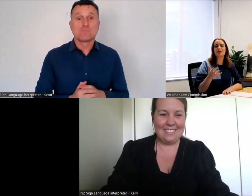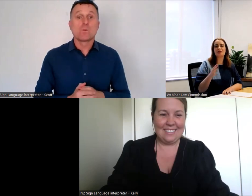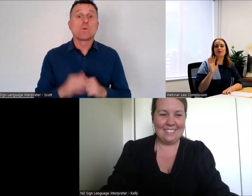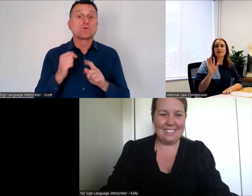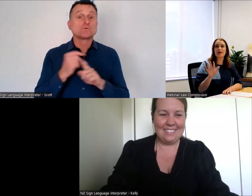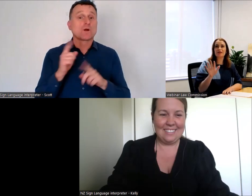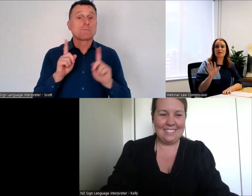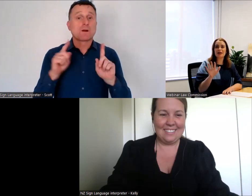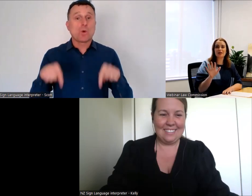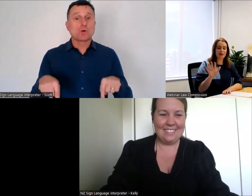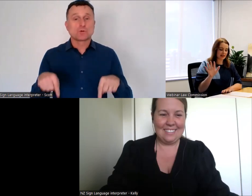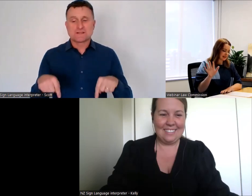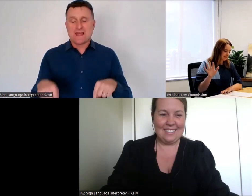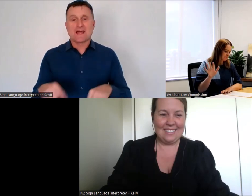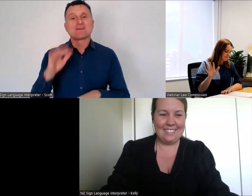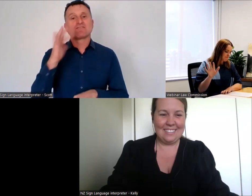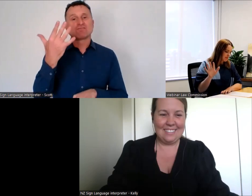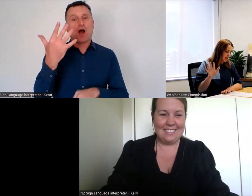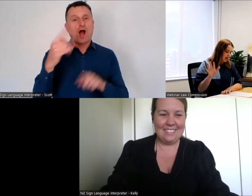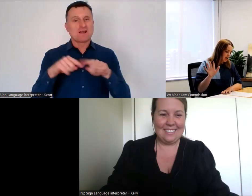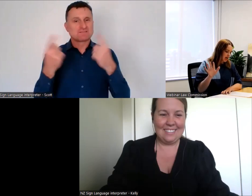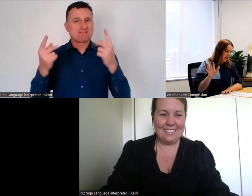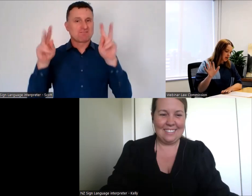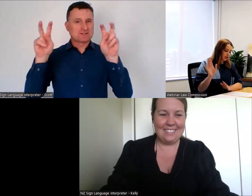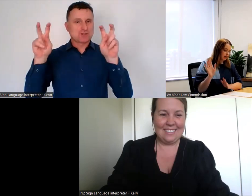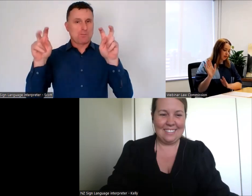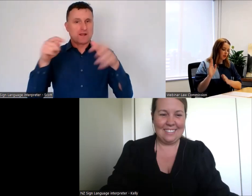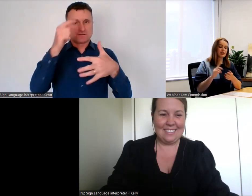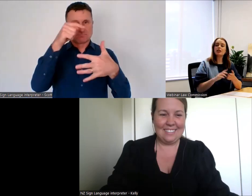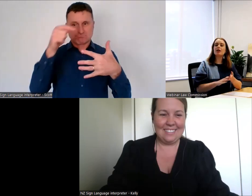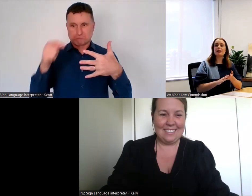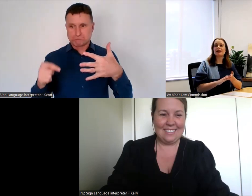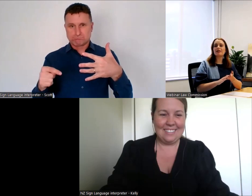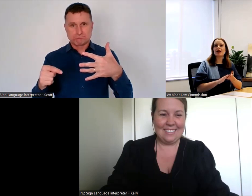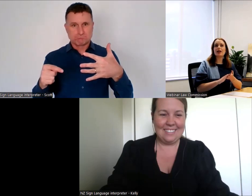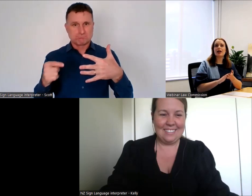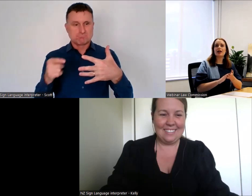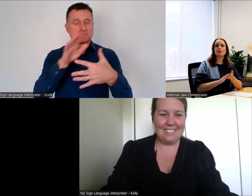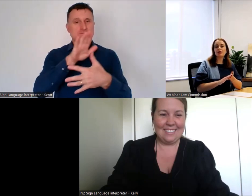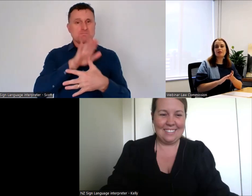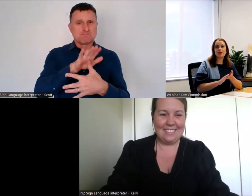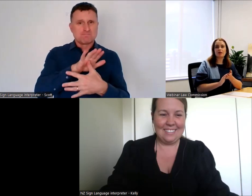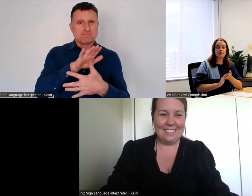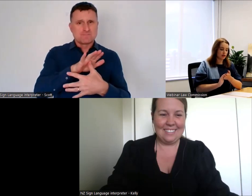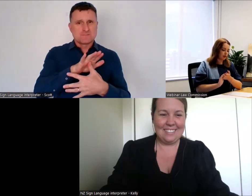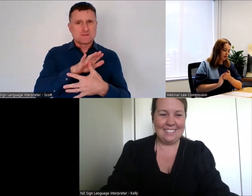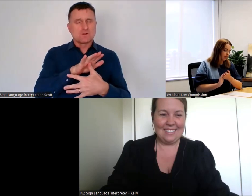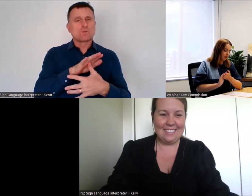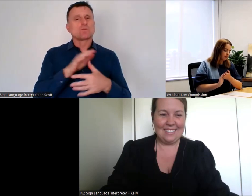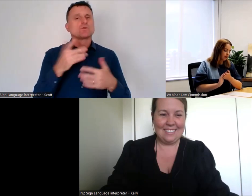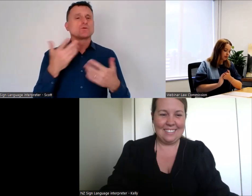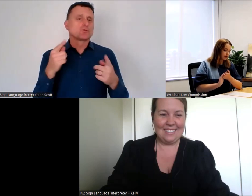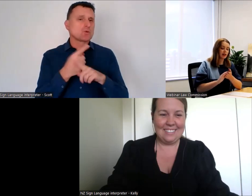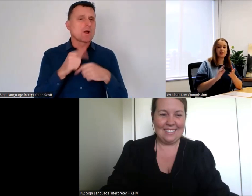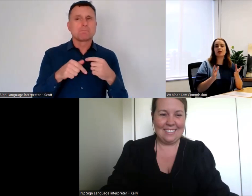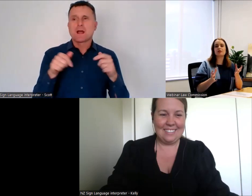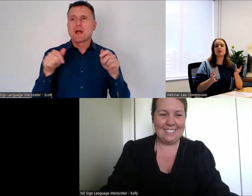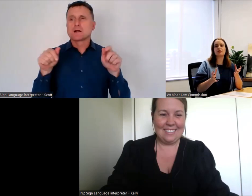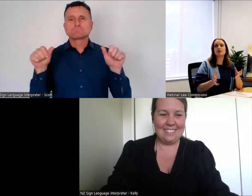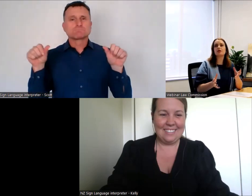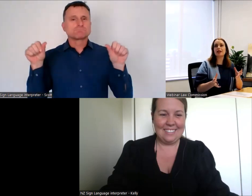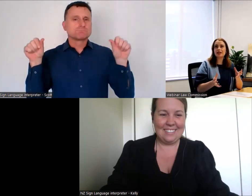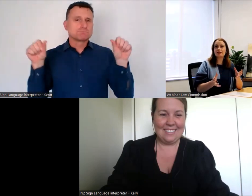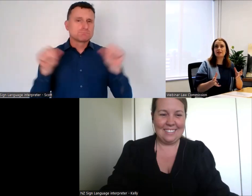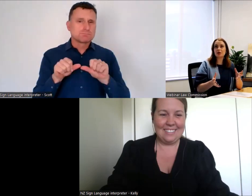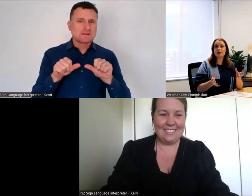webinar, we're going to cover five main topics. So we'll start by giving a brief overview of who Tiaka